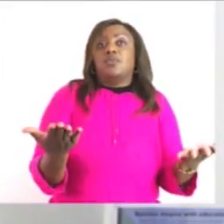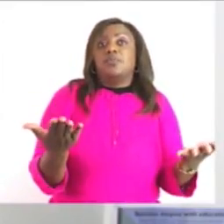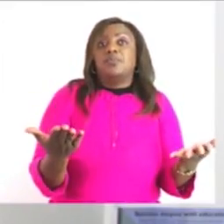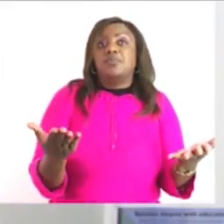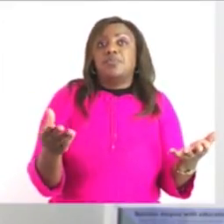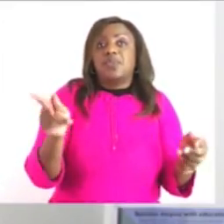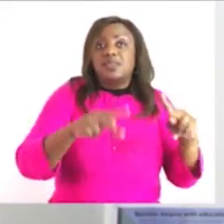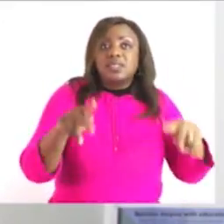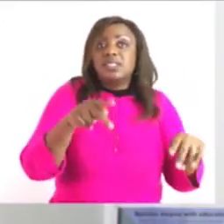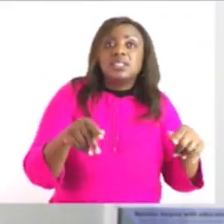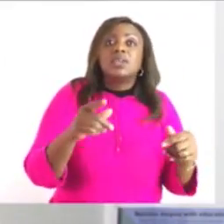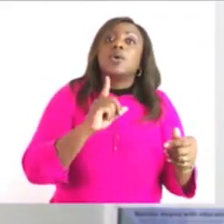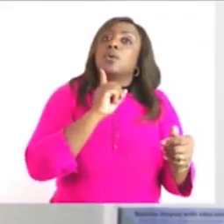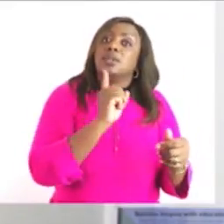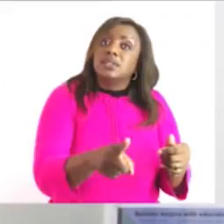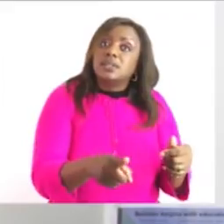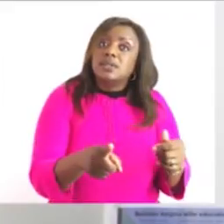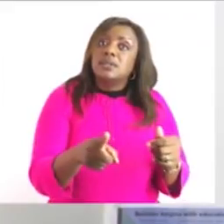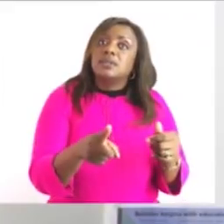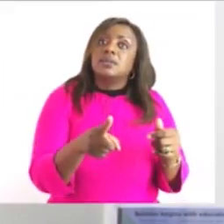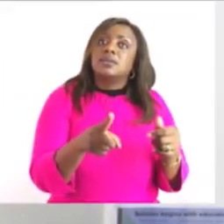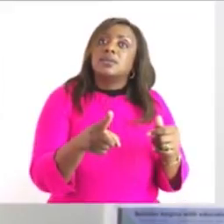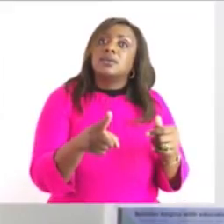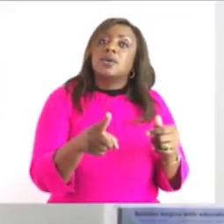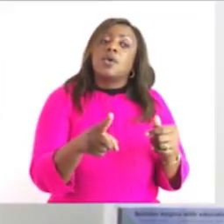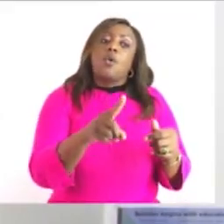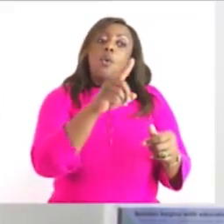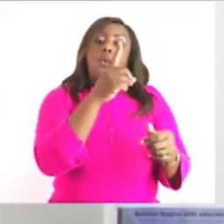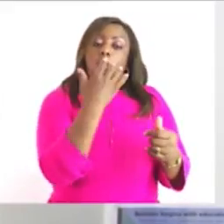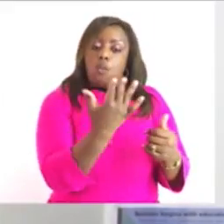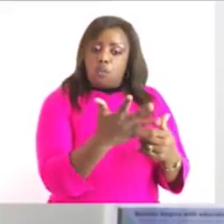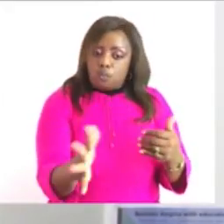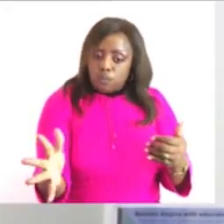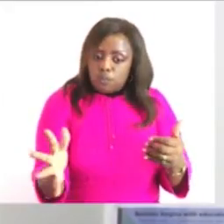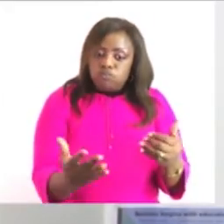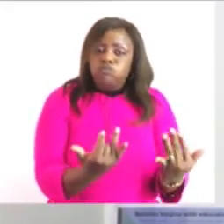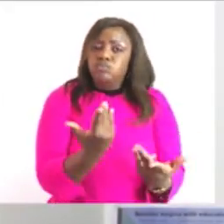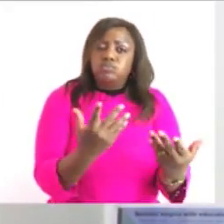we say water boils at hundred